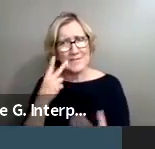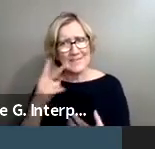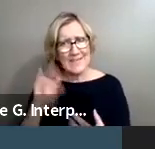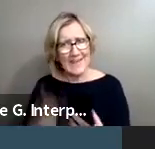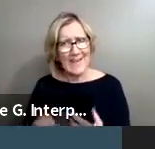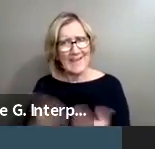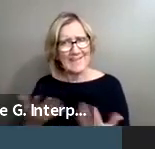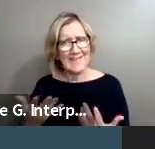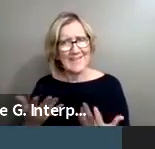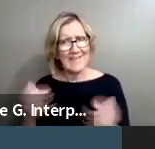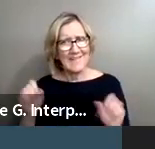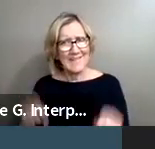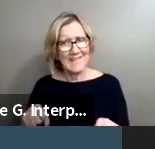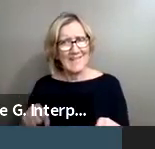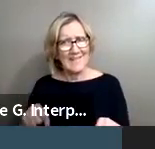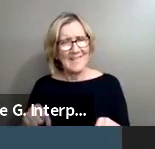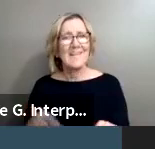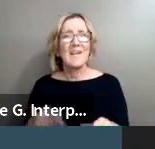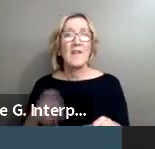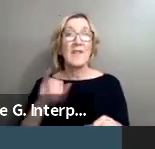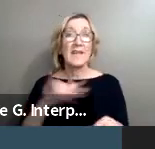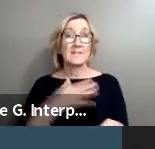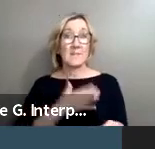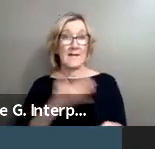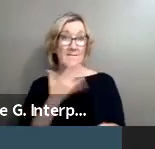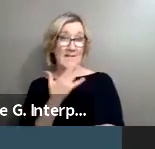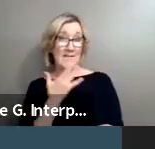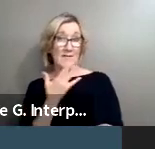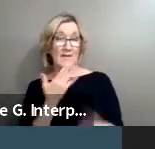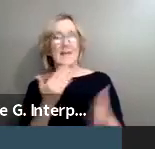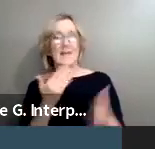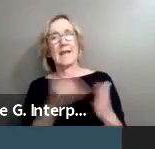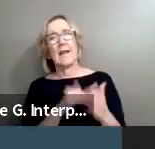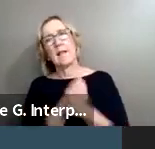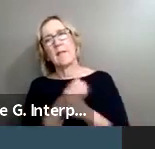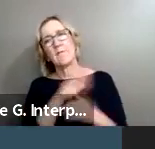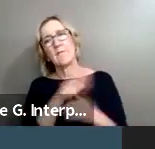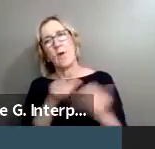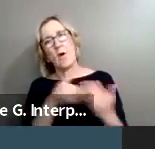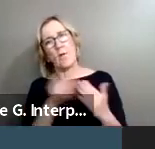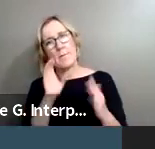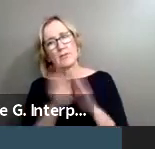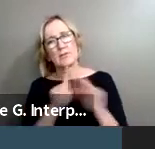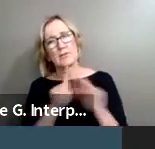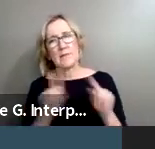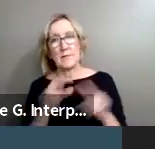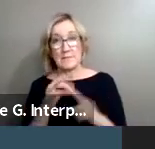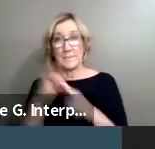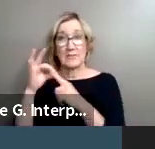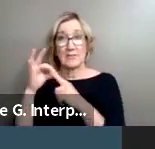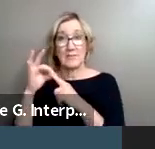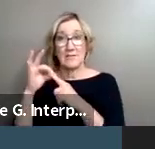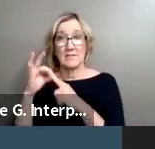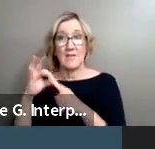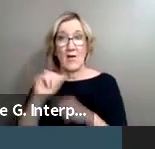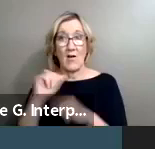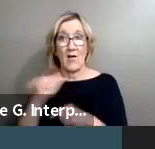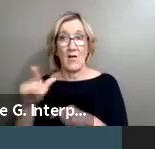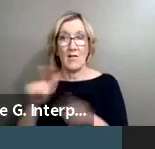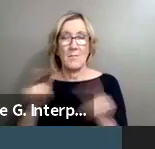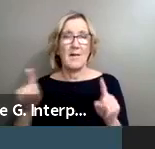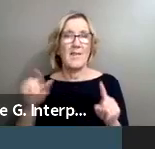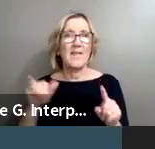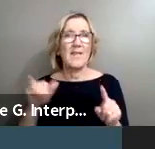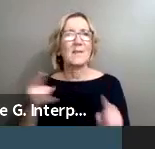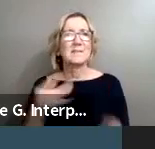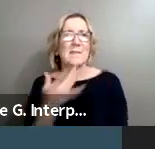All right. So, this was my favorite. Again, I loved all of them. They were all special in their own way. Anyway, this one